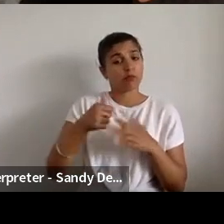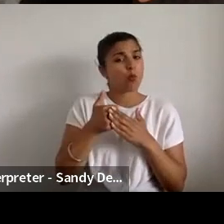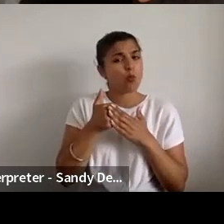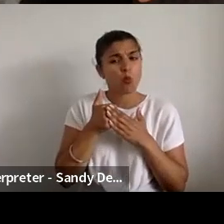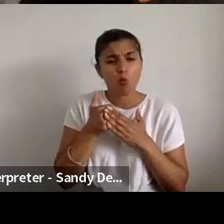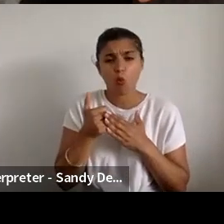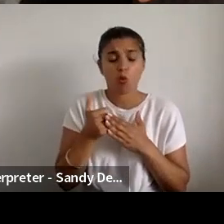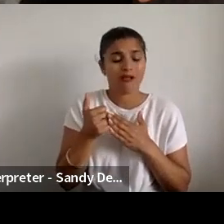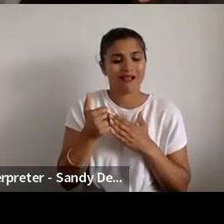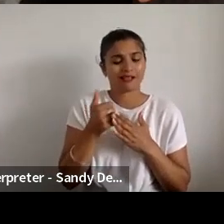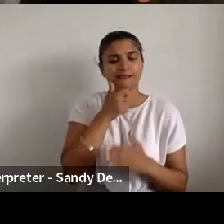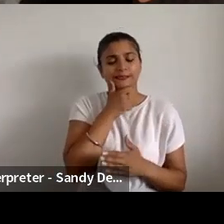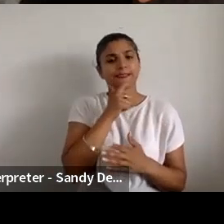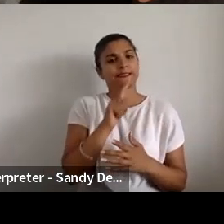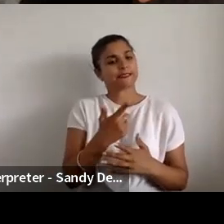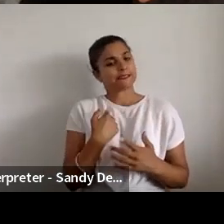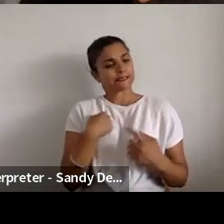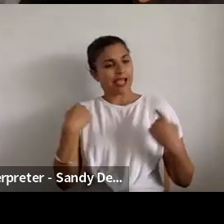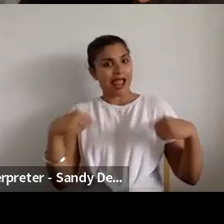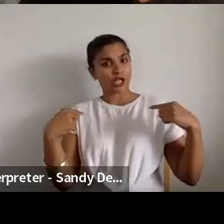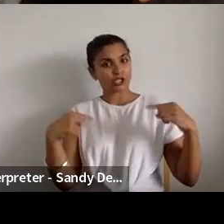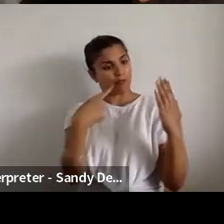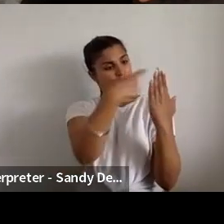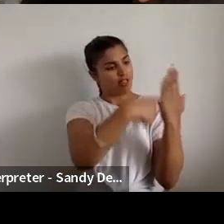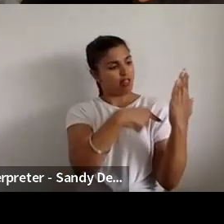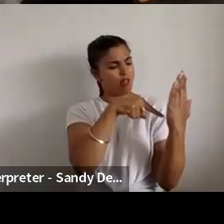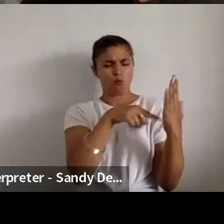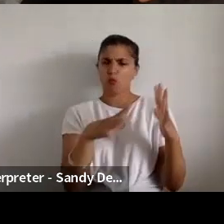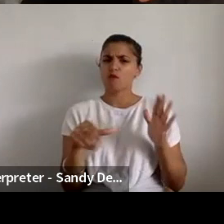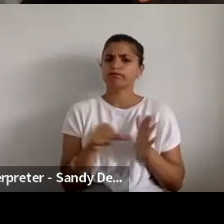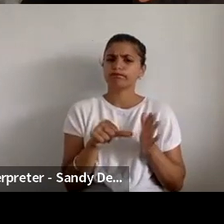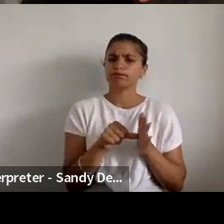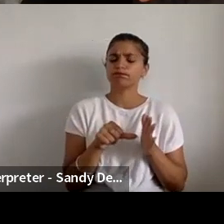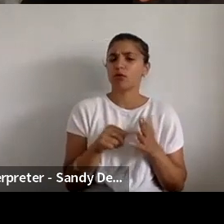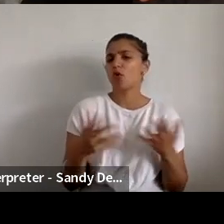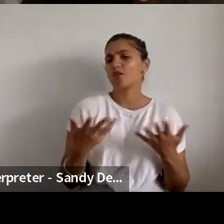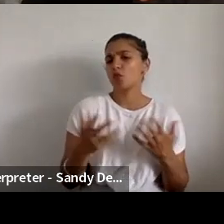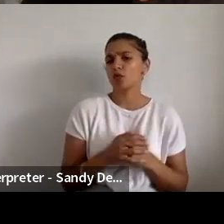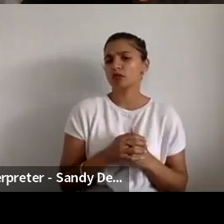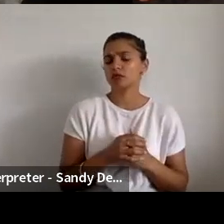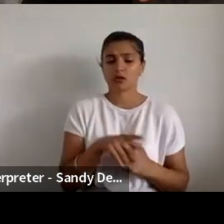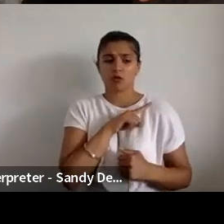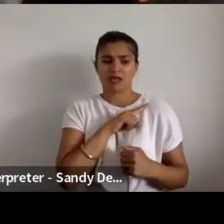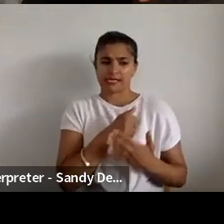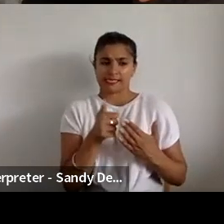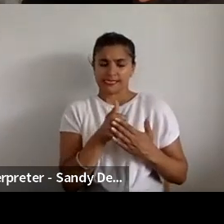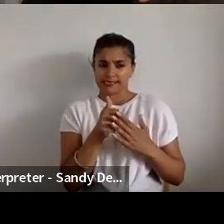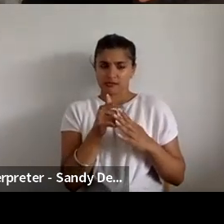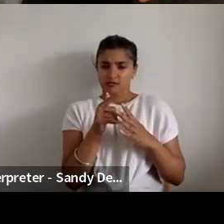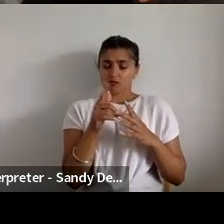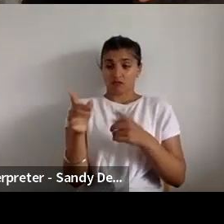eligibility quite a difficult task to do as applicants find it difficult to understand